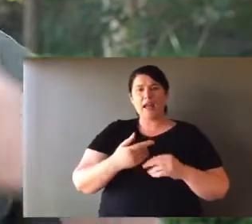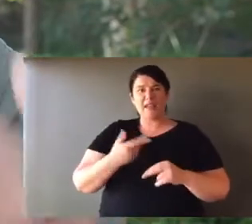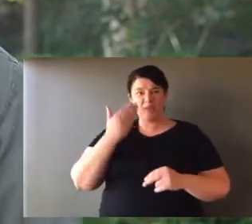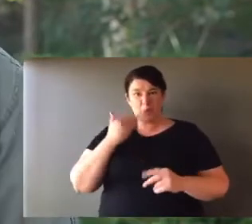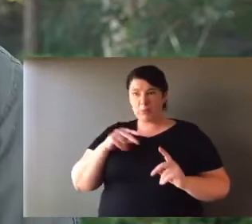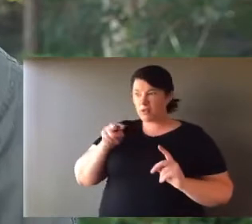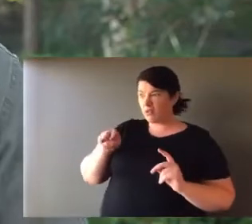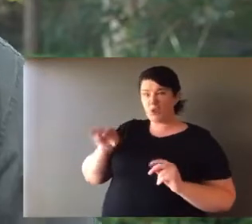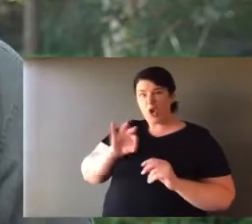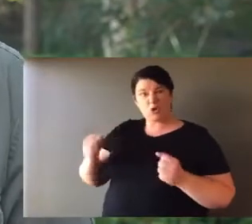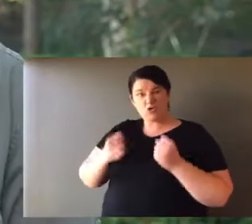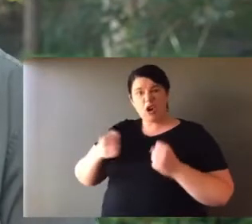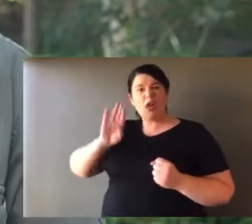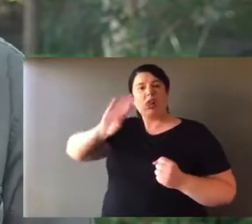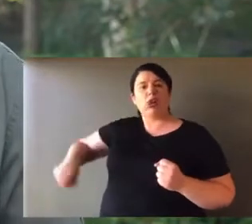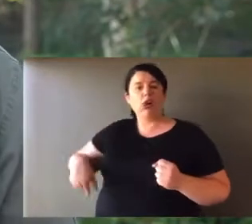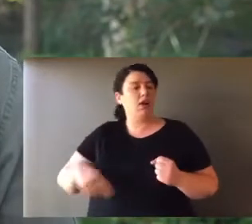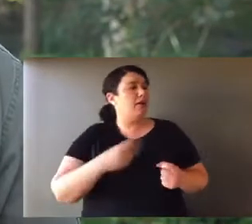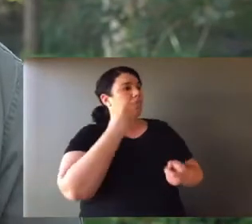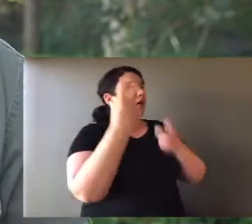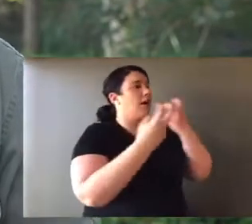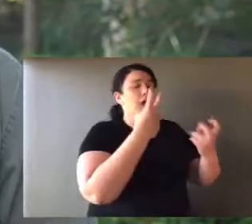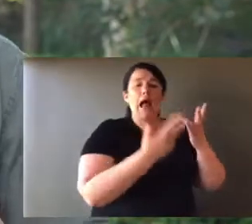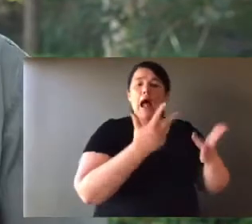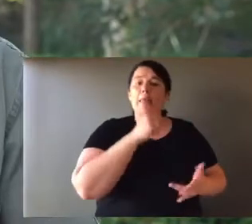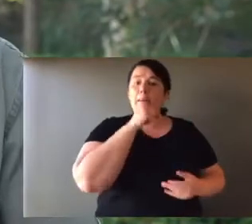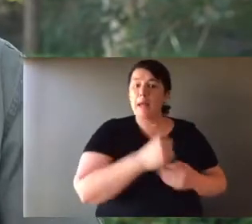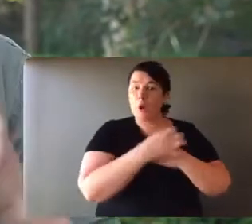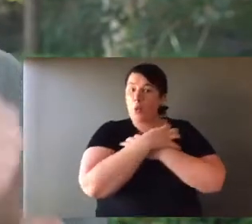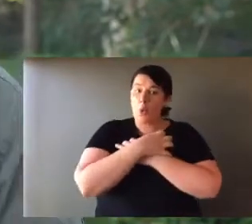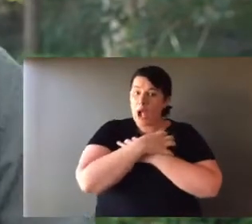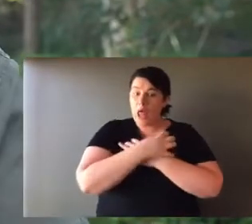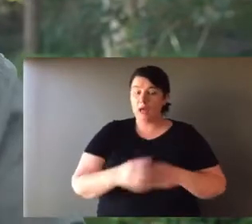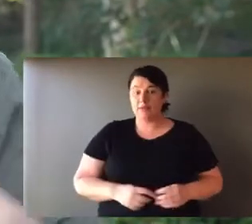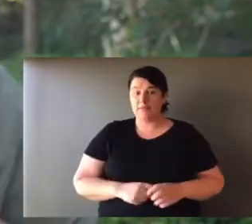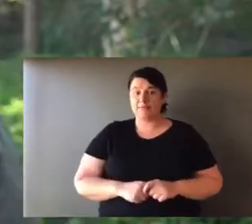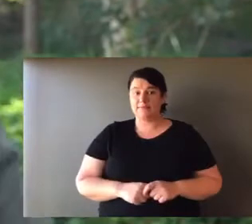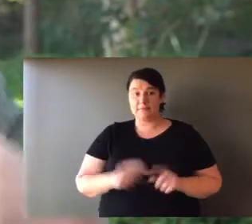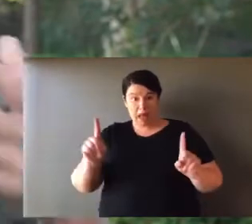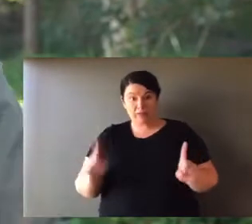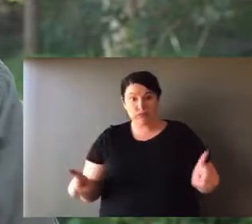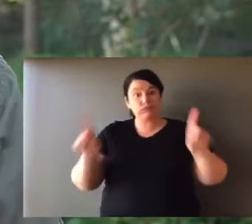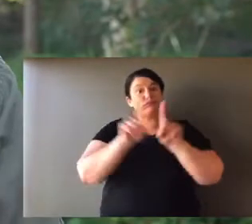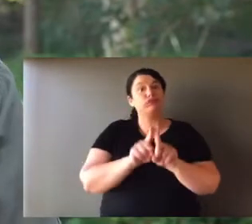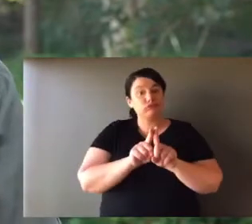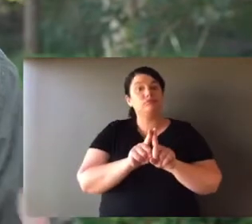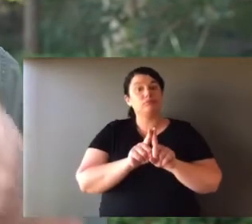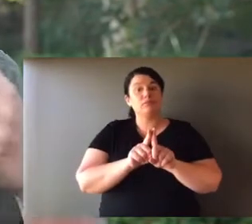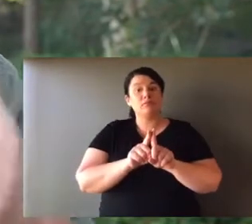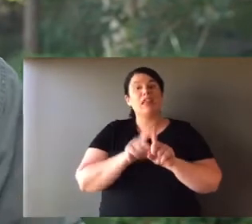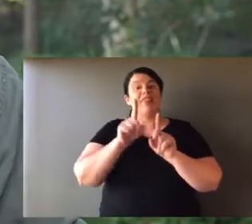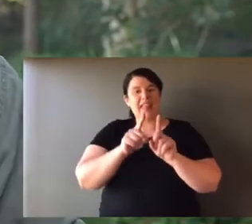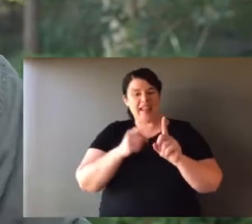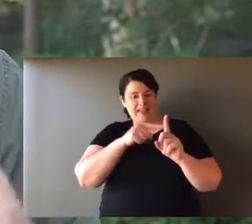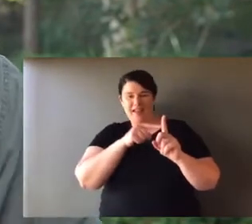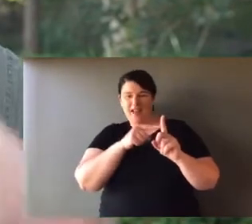overpower the female. If he can't do that, she won't mate with him. He is not worthy of siring her young. But